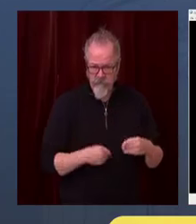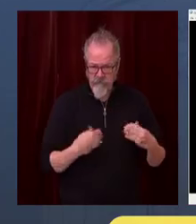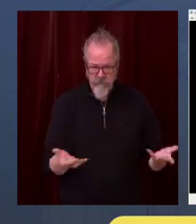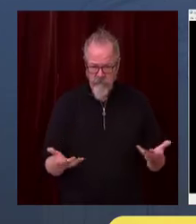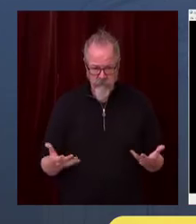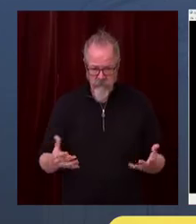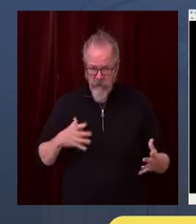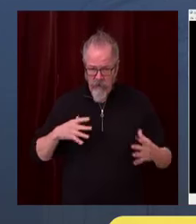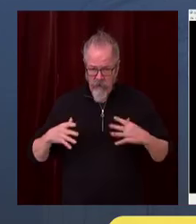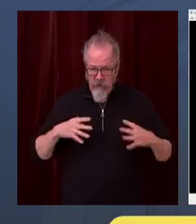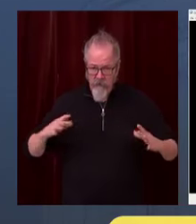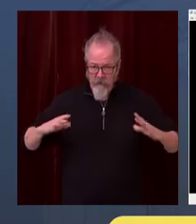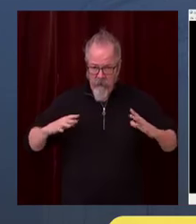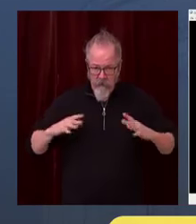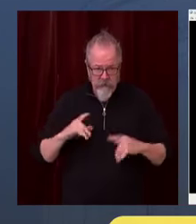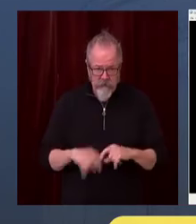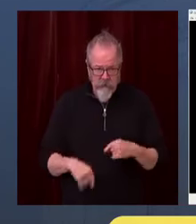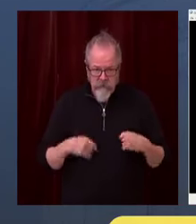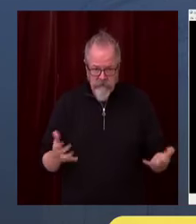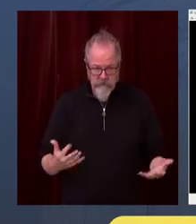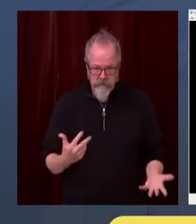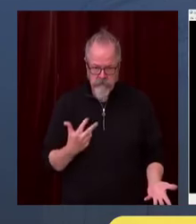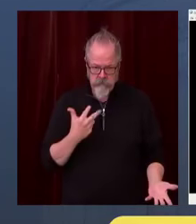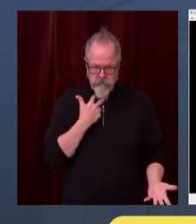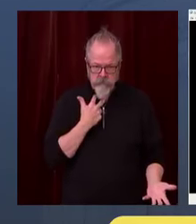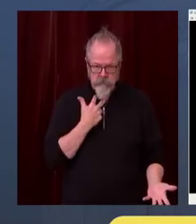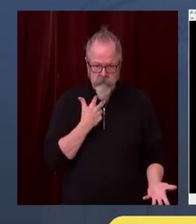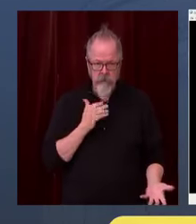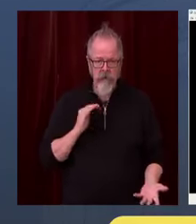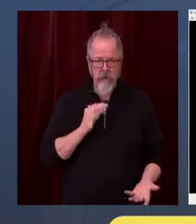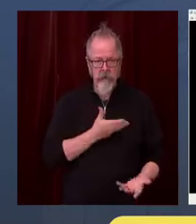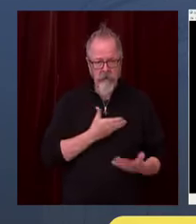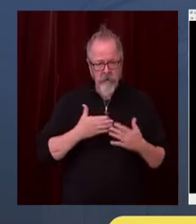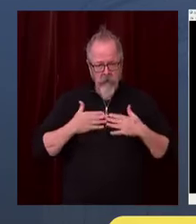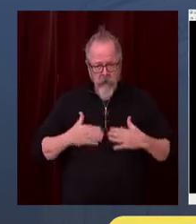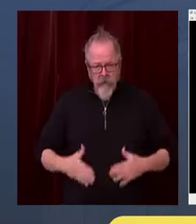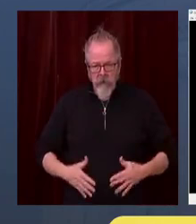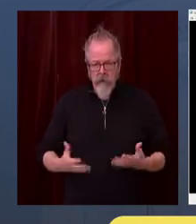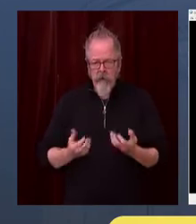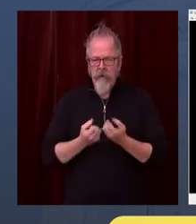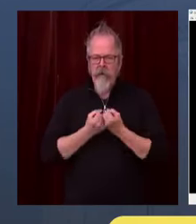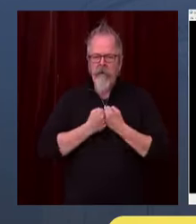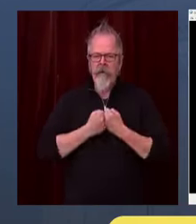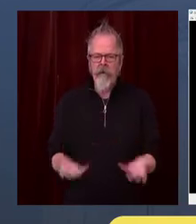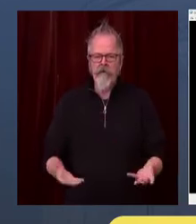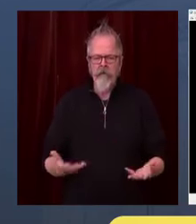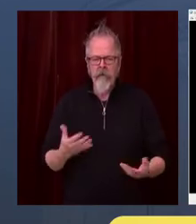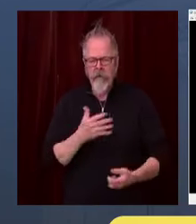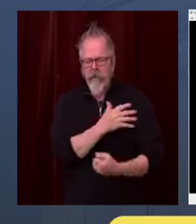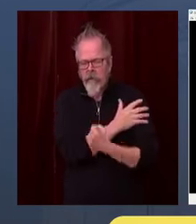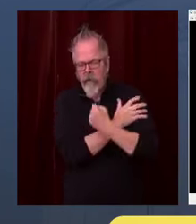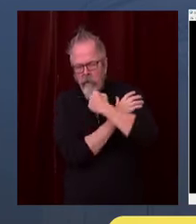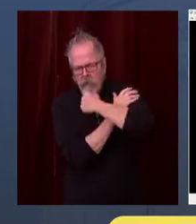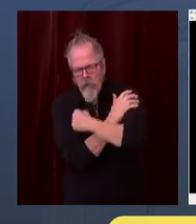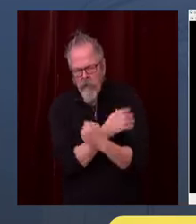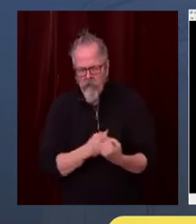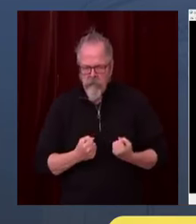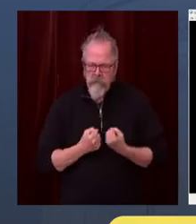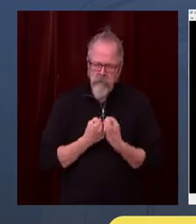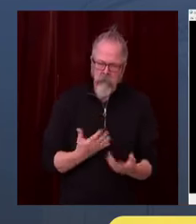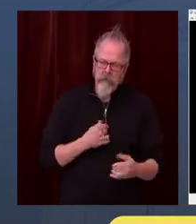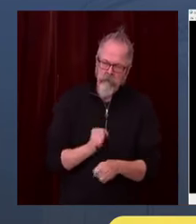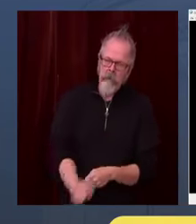community to pull together. We're needing everyone to put aside their political and financial motives